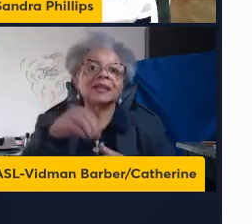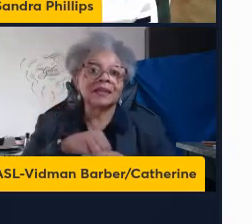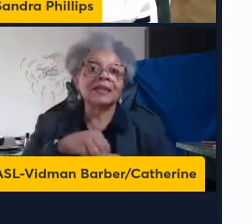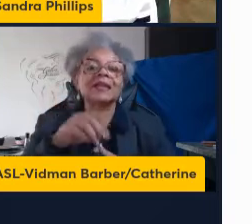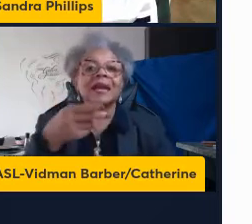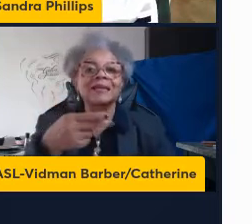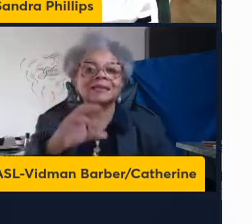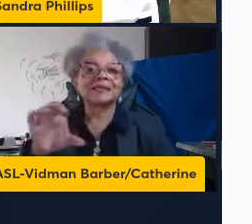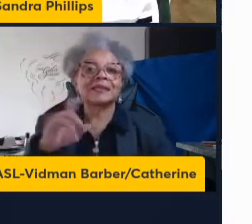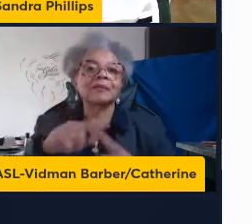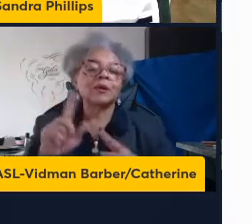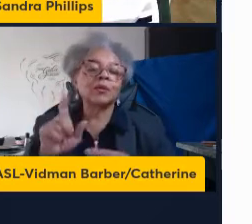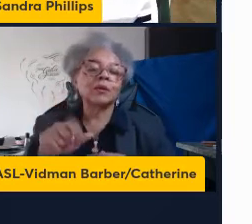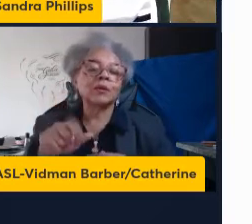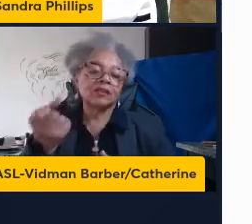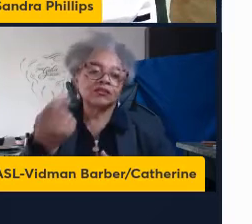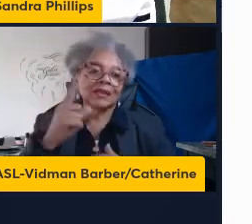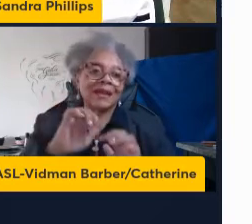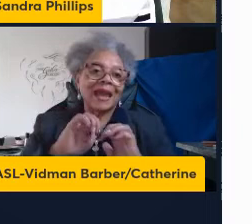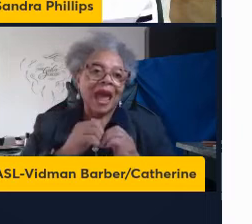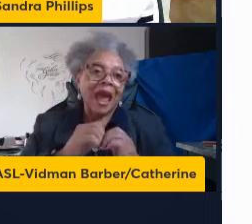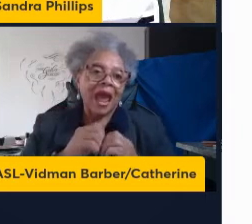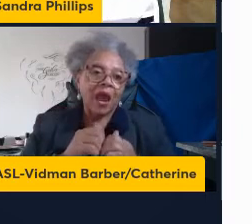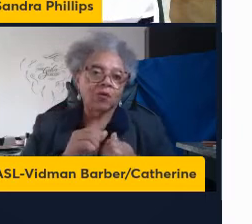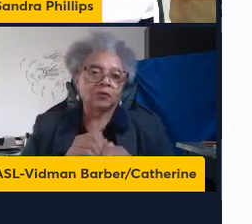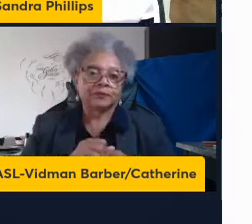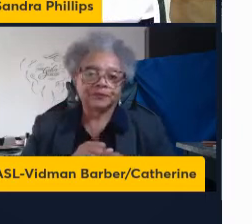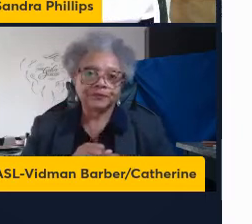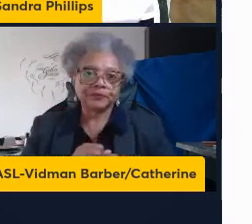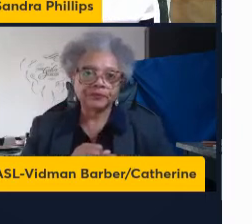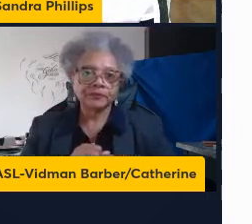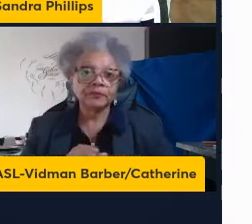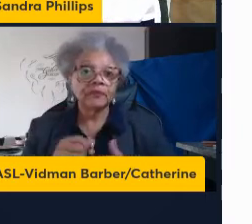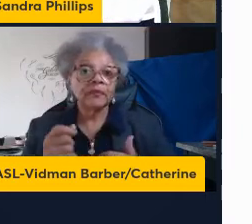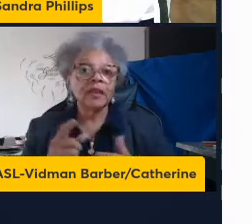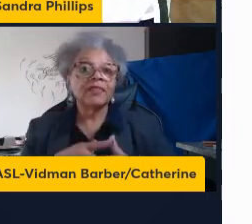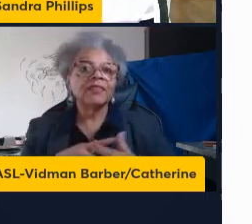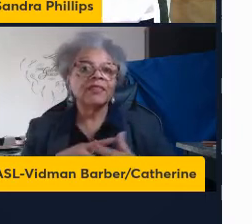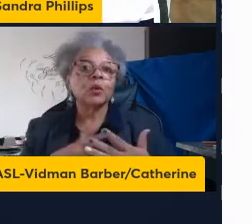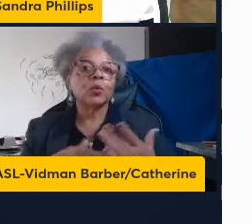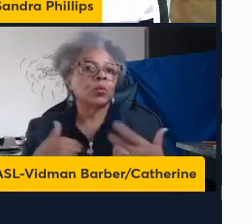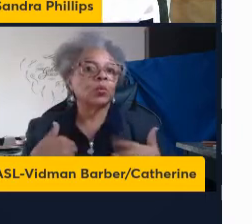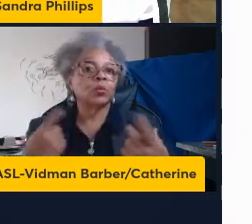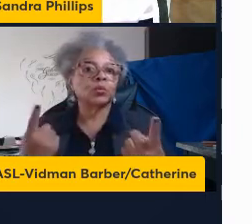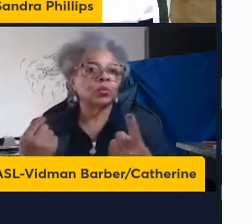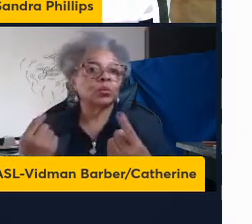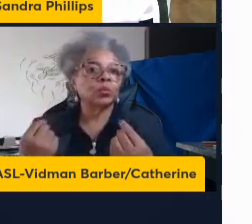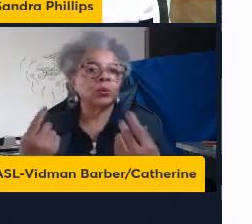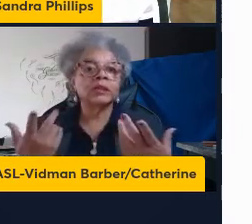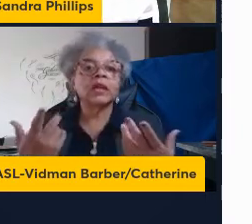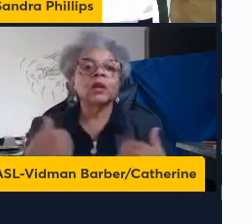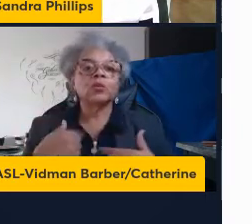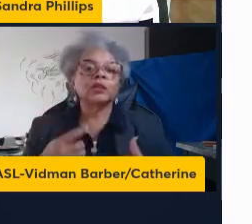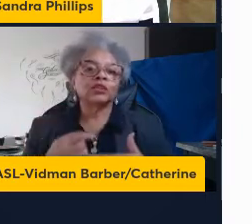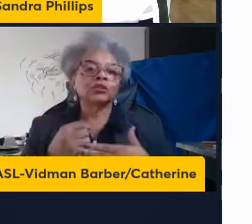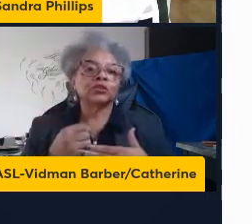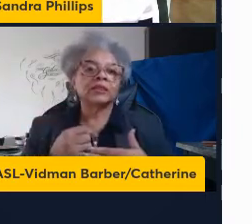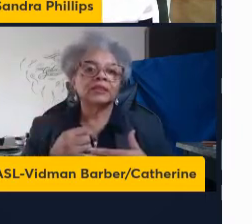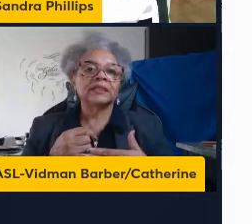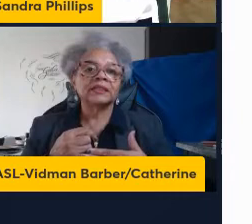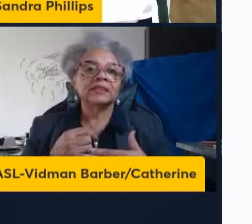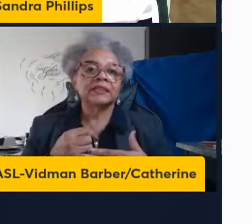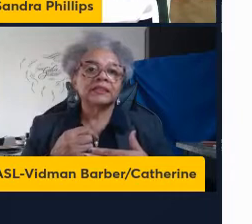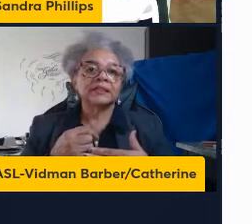understand how. And so what we did, we basically treated PBMCs